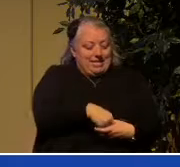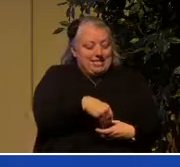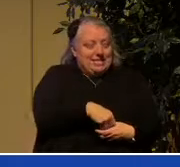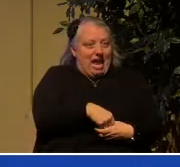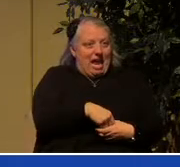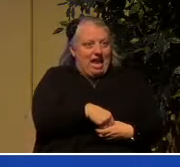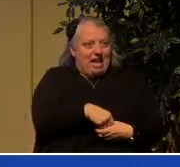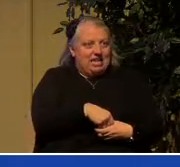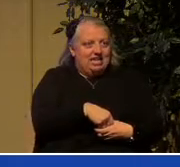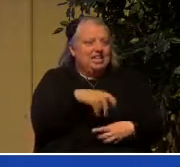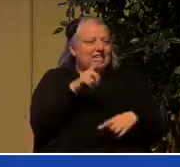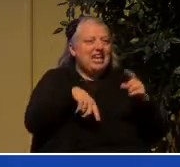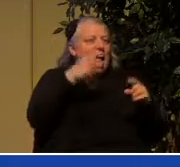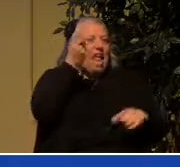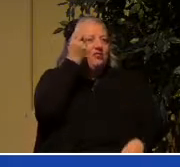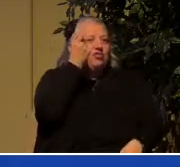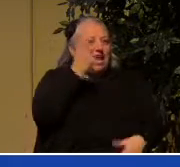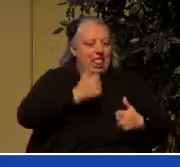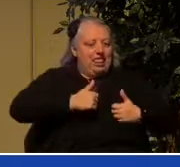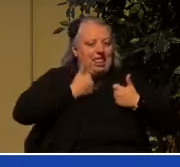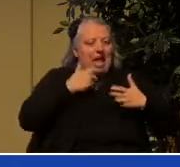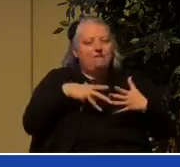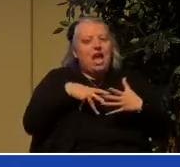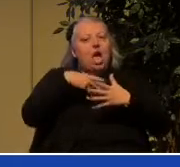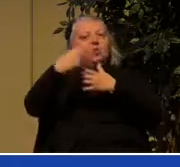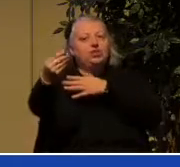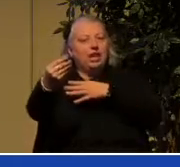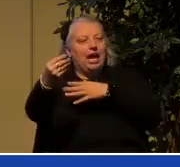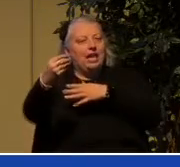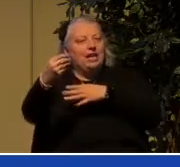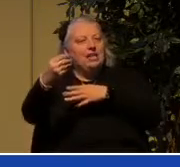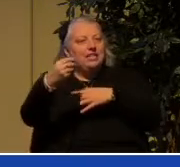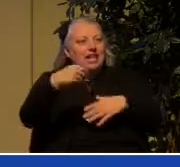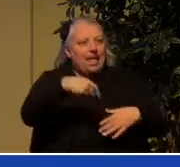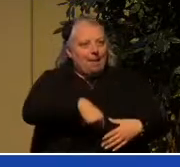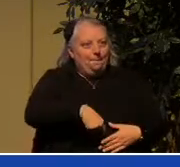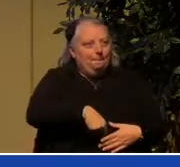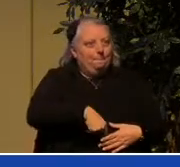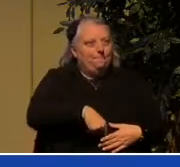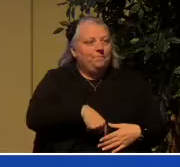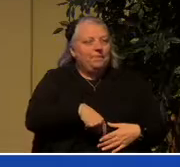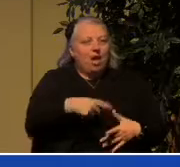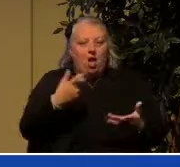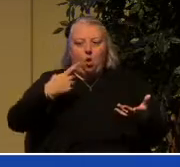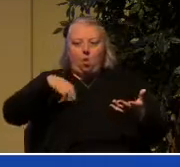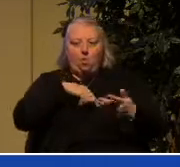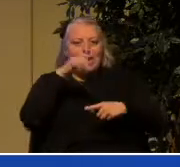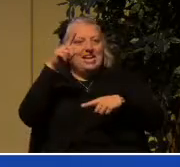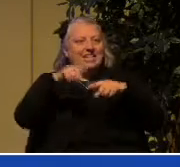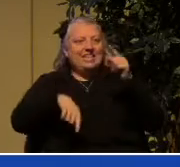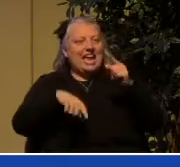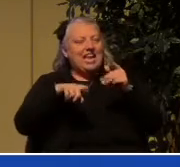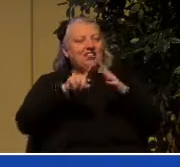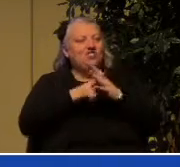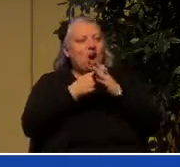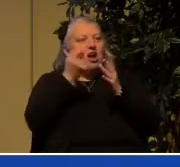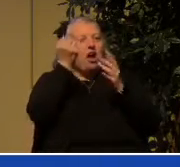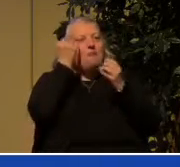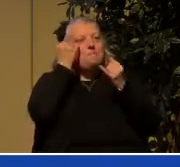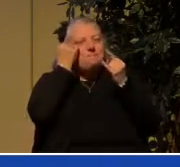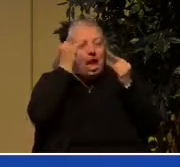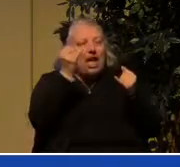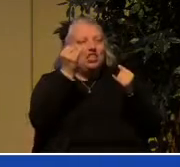can understand what life looks like outside the womb. you and I can't begin to comprehend what this life looks like.